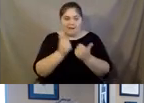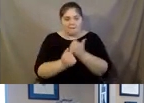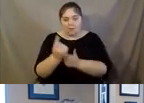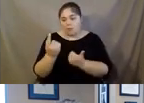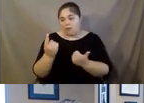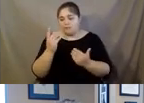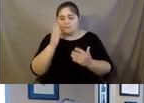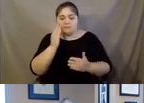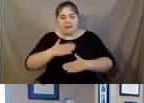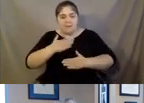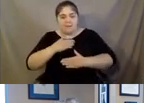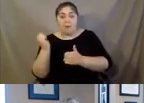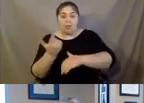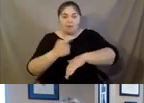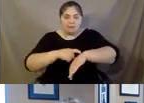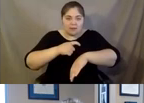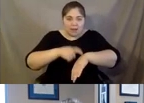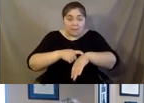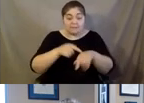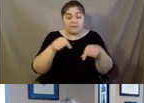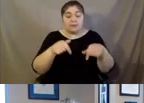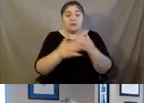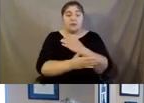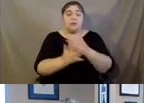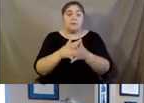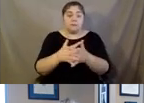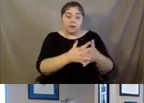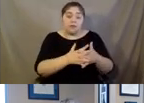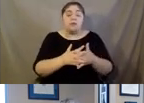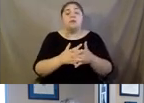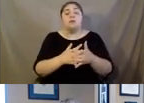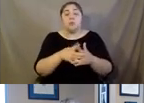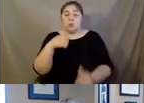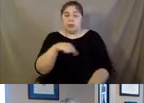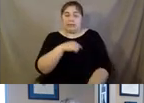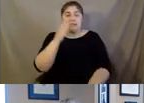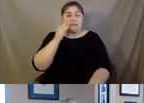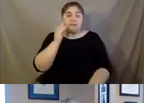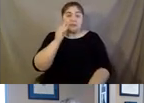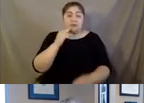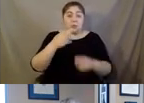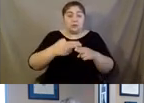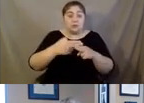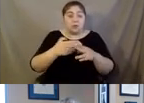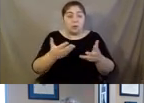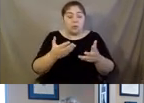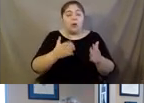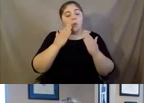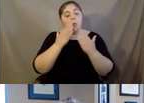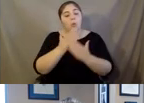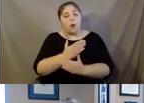the time. And that in the U.S. we are actually experiencing what's being called a quiet epidemic